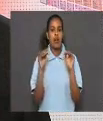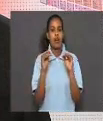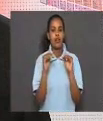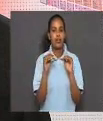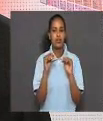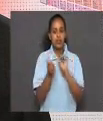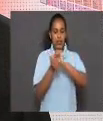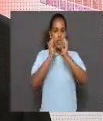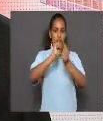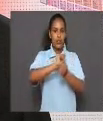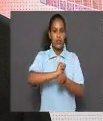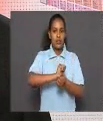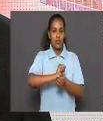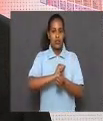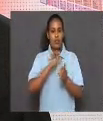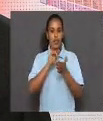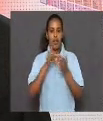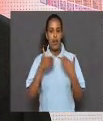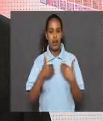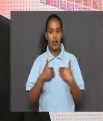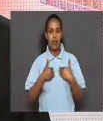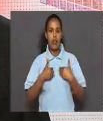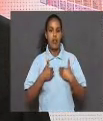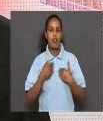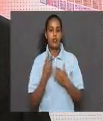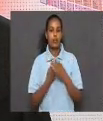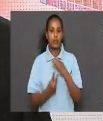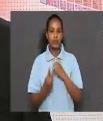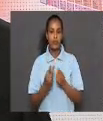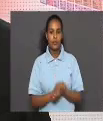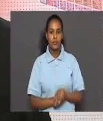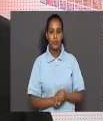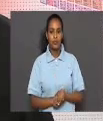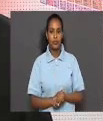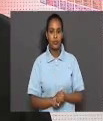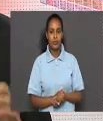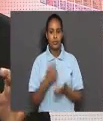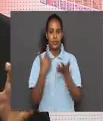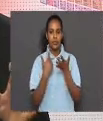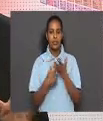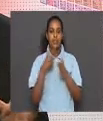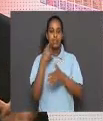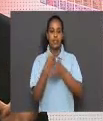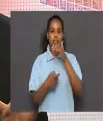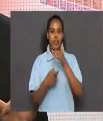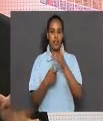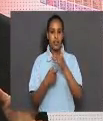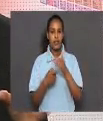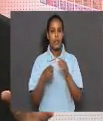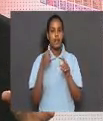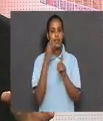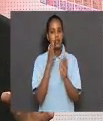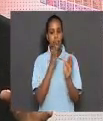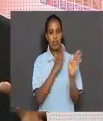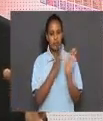counteract the change that has been imposed upon it. This results in the